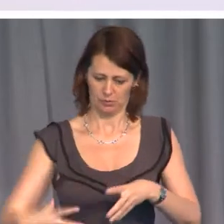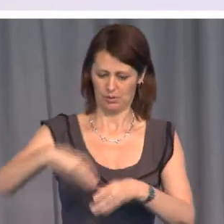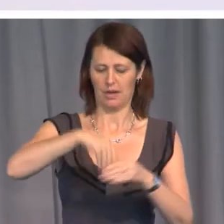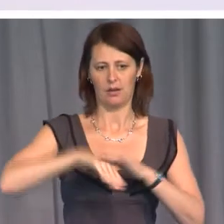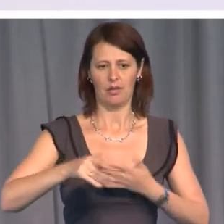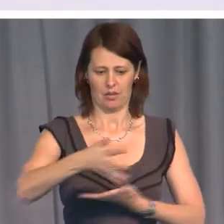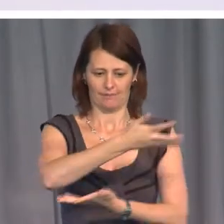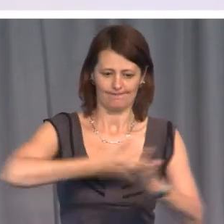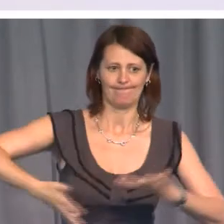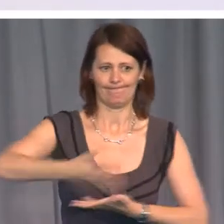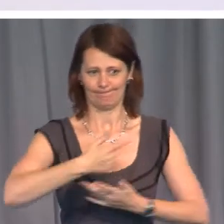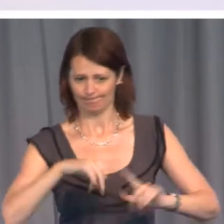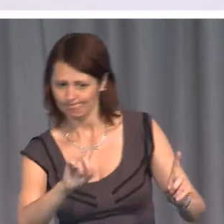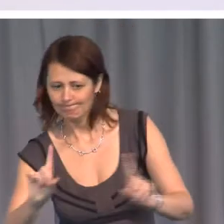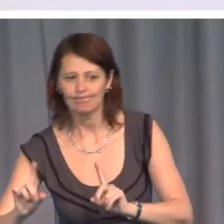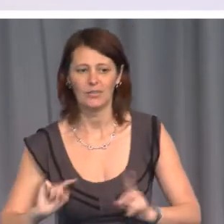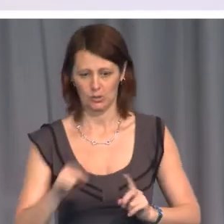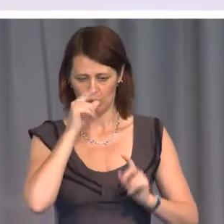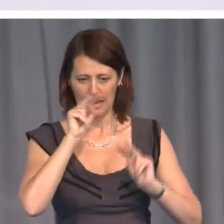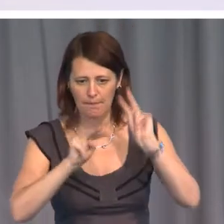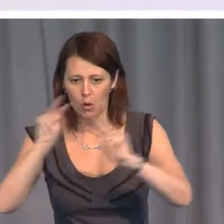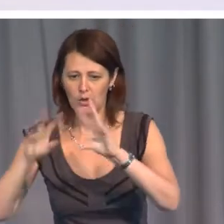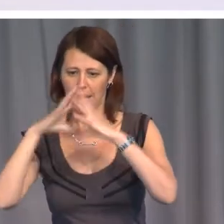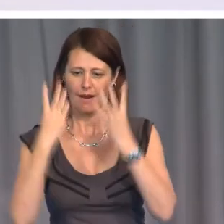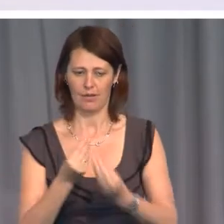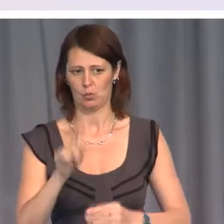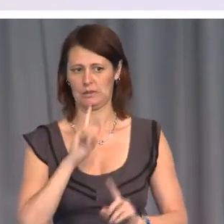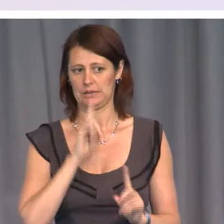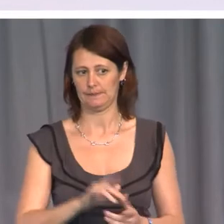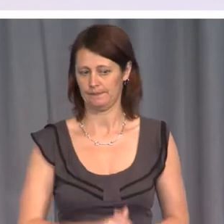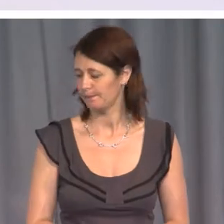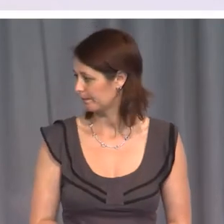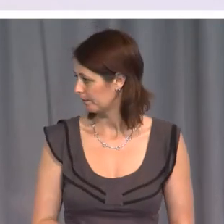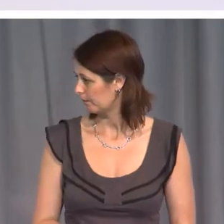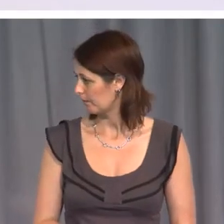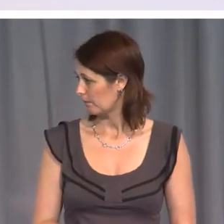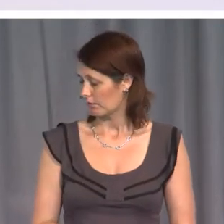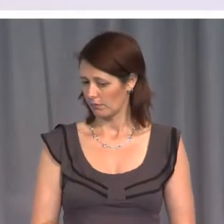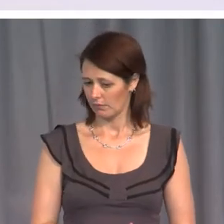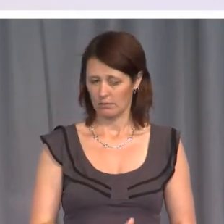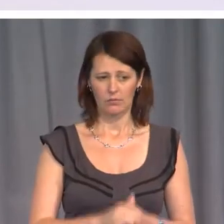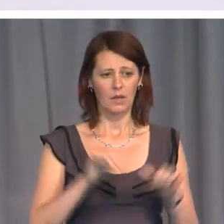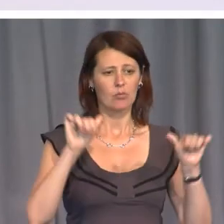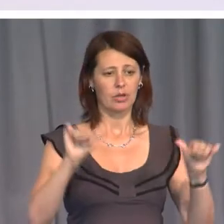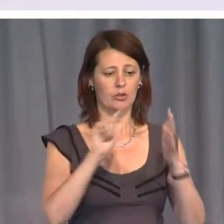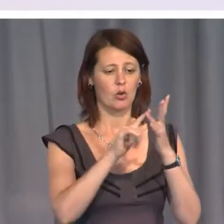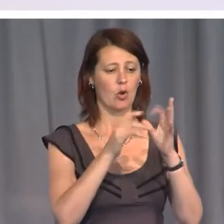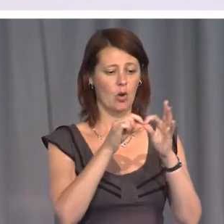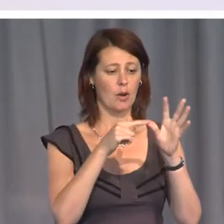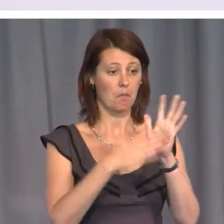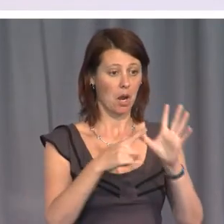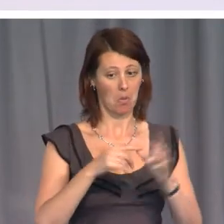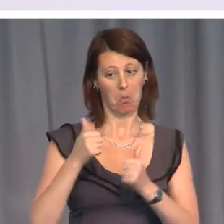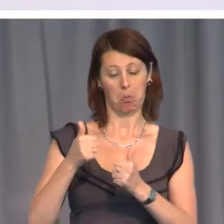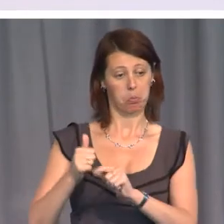world where state agencies can monitor everything we say. President Obama, to his great credit,